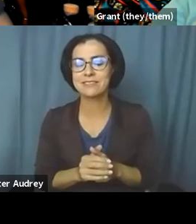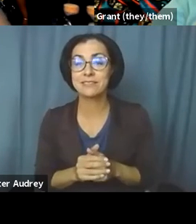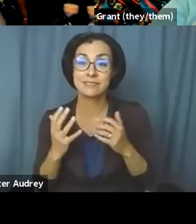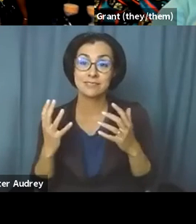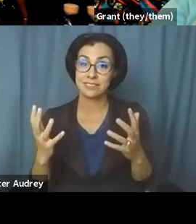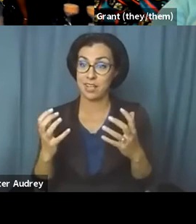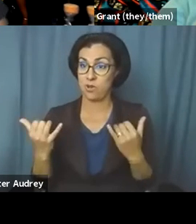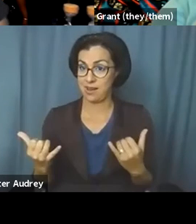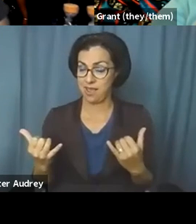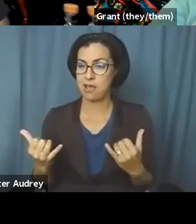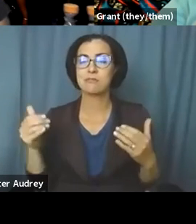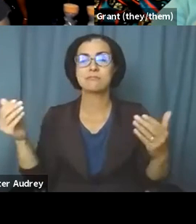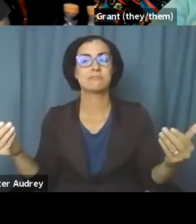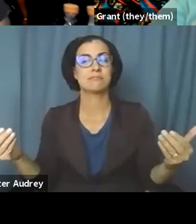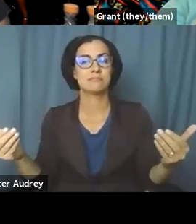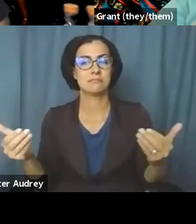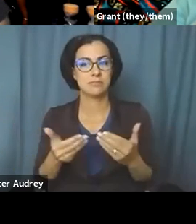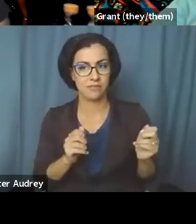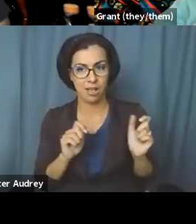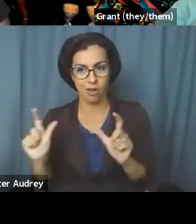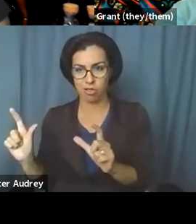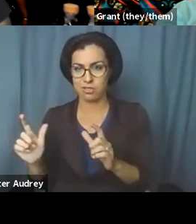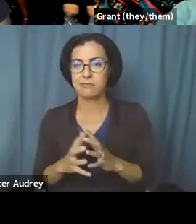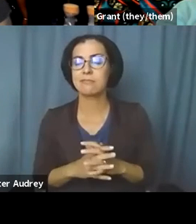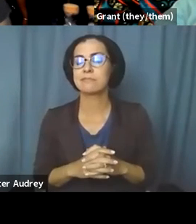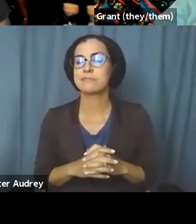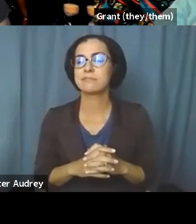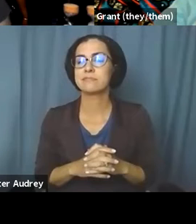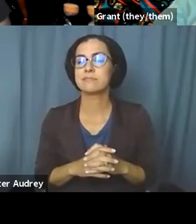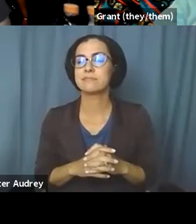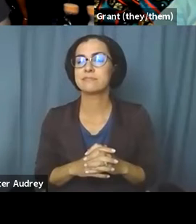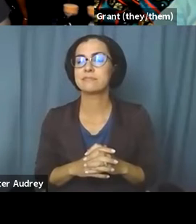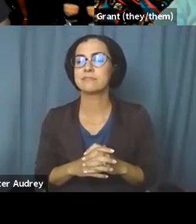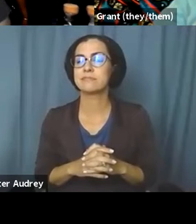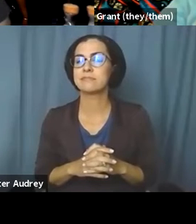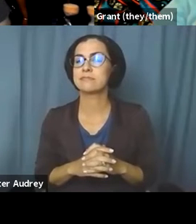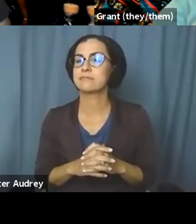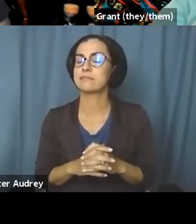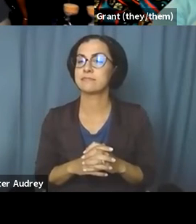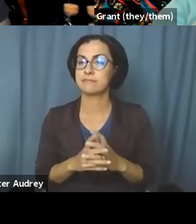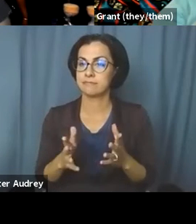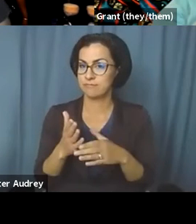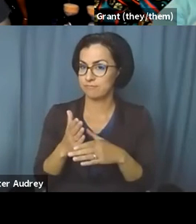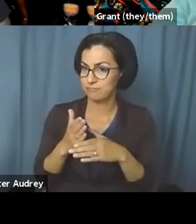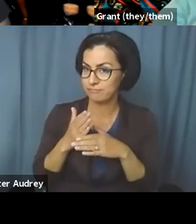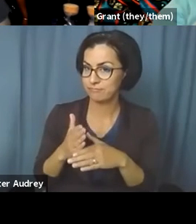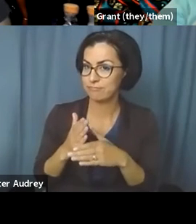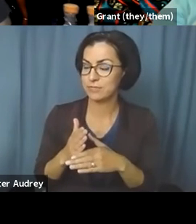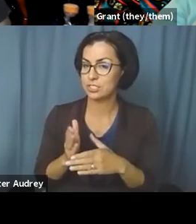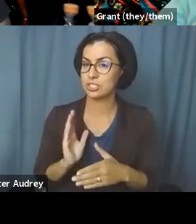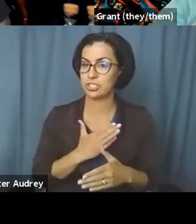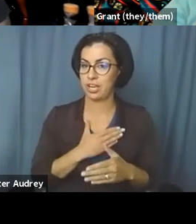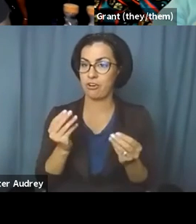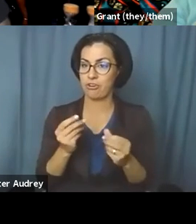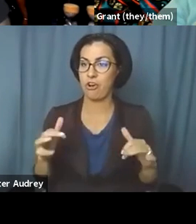to now invite us to share our land